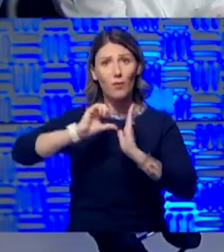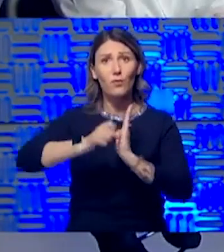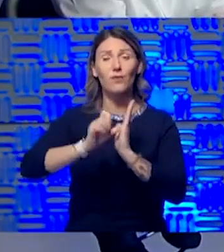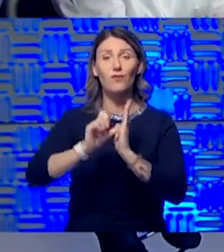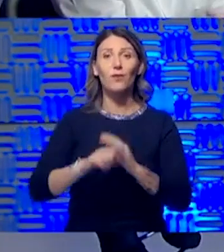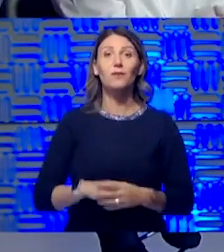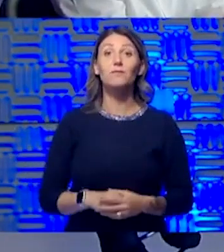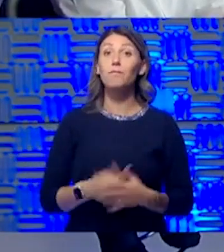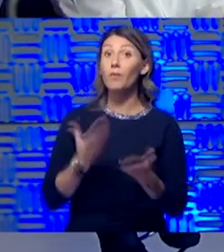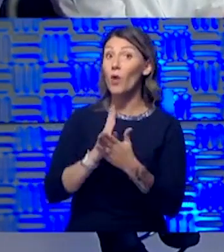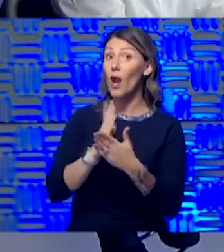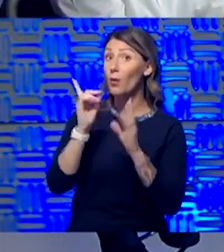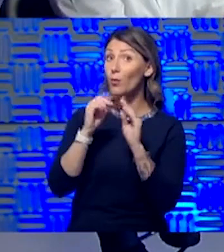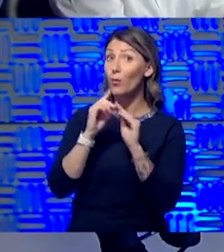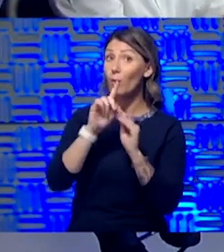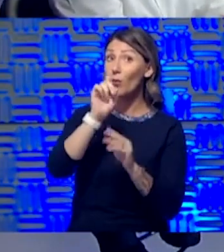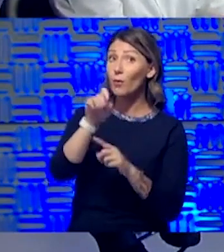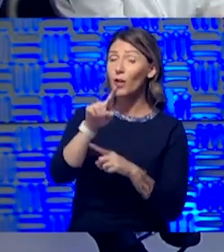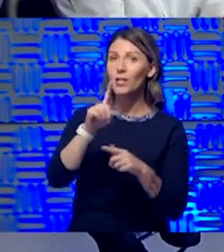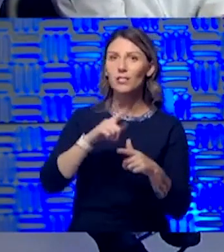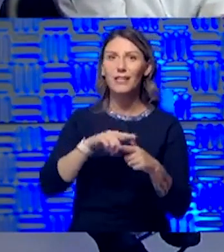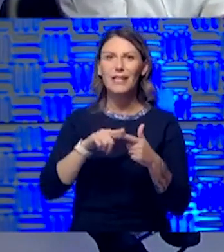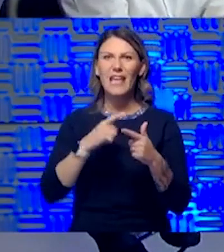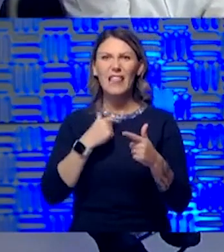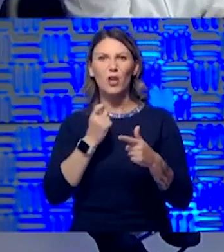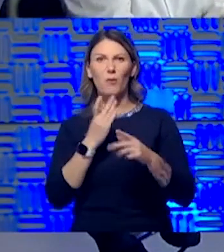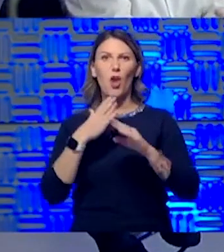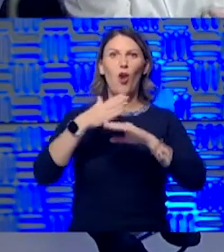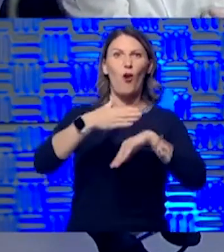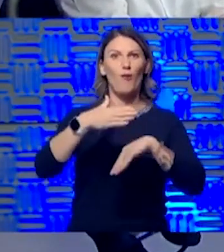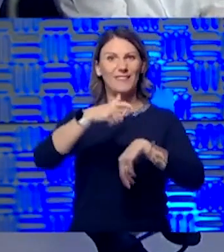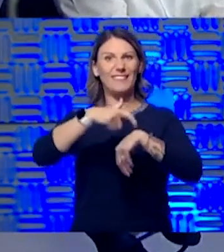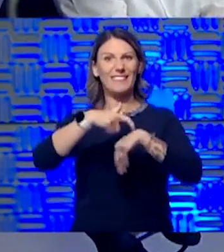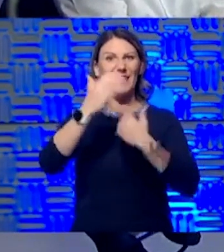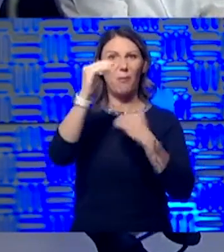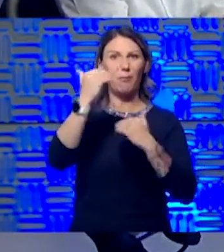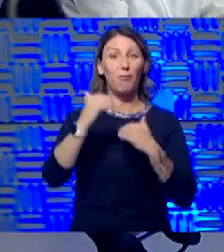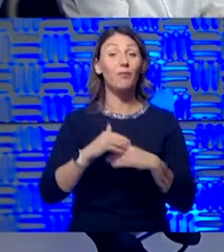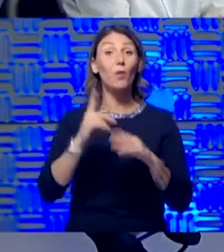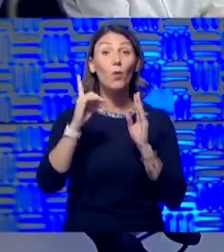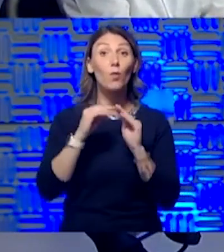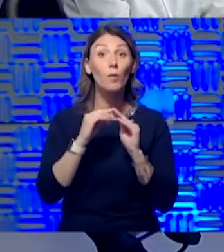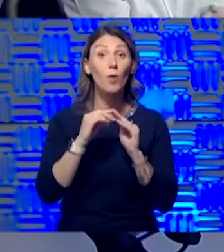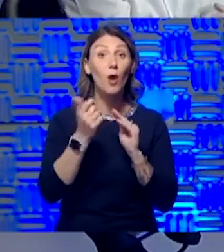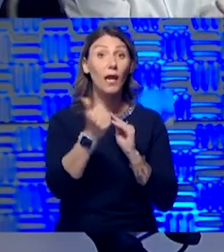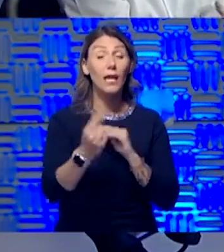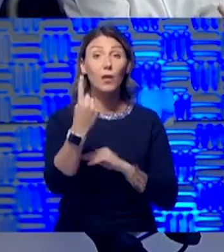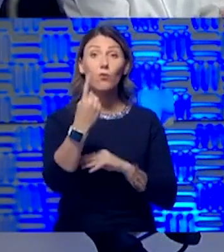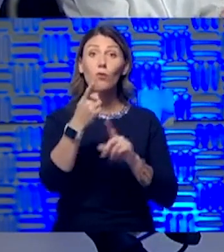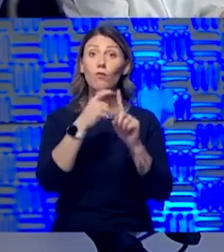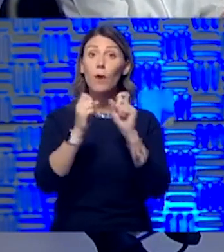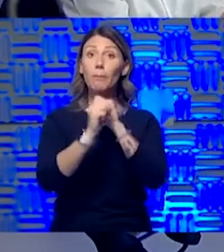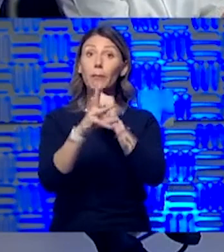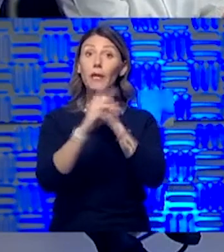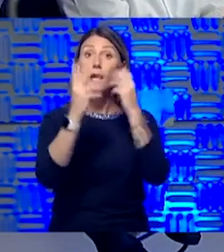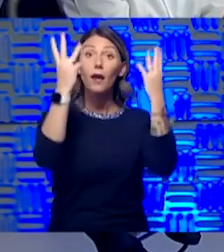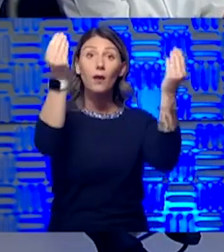All right. Time for one more question. I know we're running a little over time today, so one more. What do we have? Anybody in from our media out there?